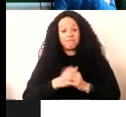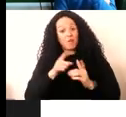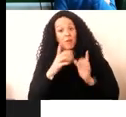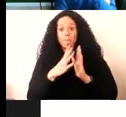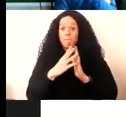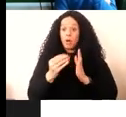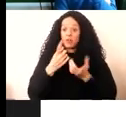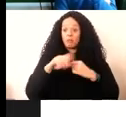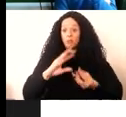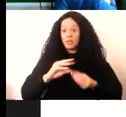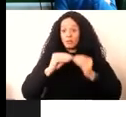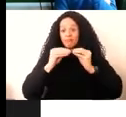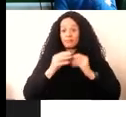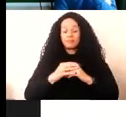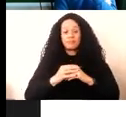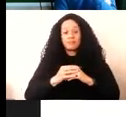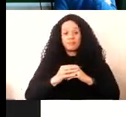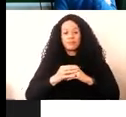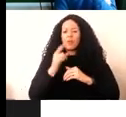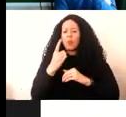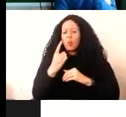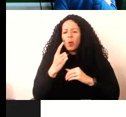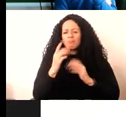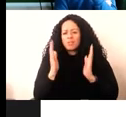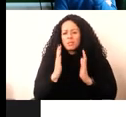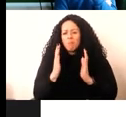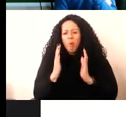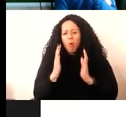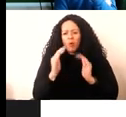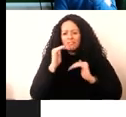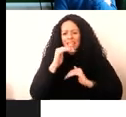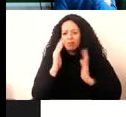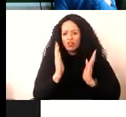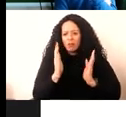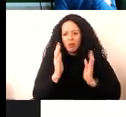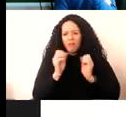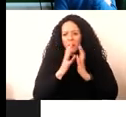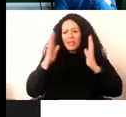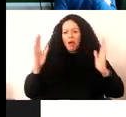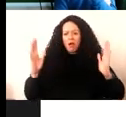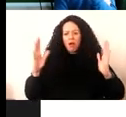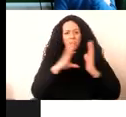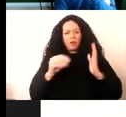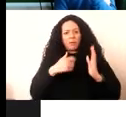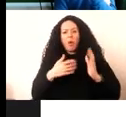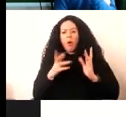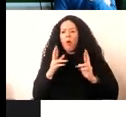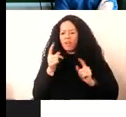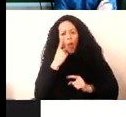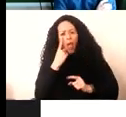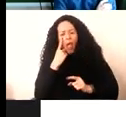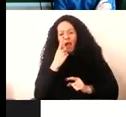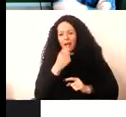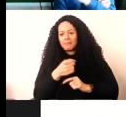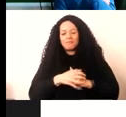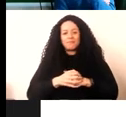we did. It's just one small section of much larger model, but hopefully it gives you a flavor for it. And next slide, slide,